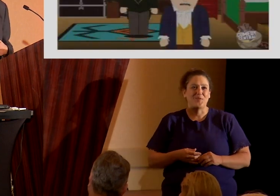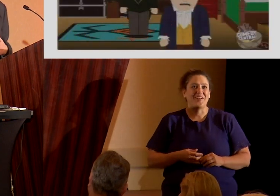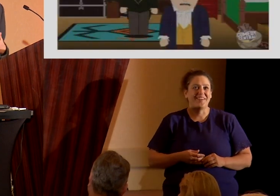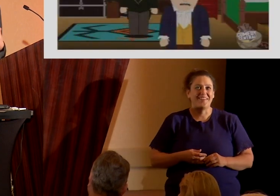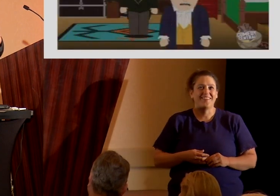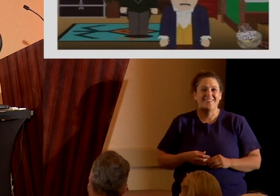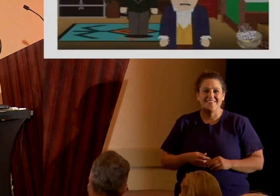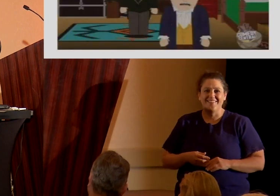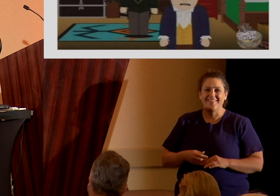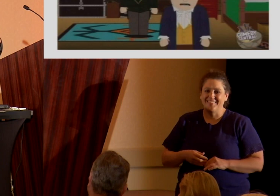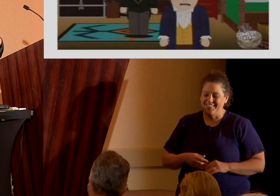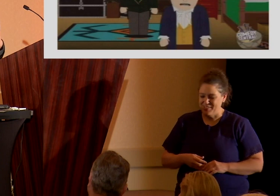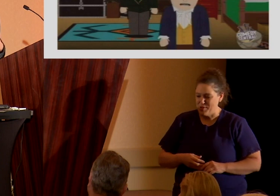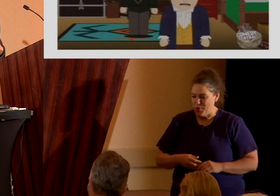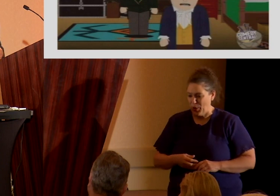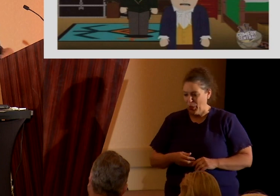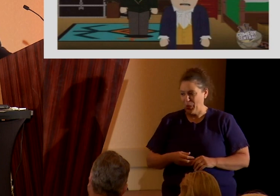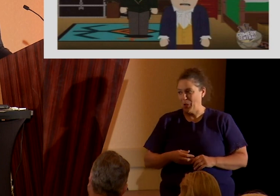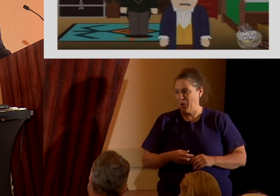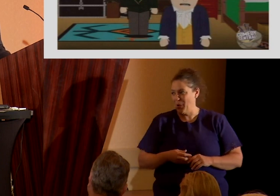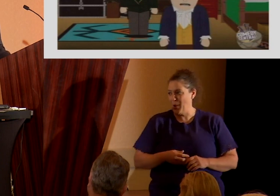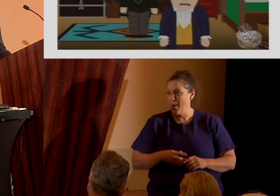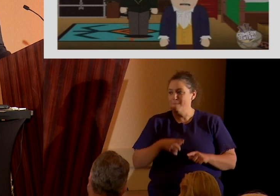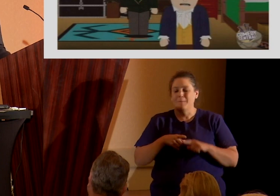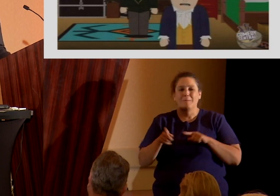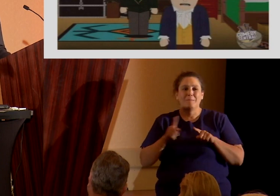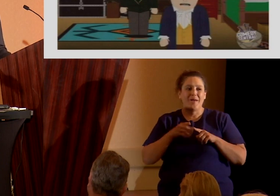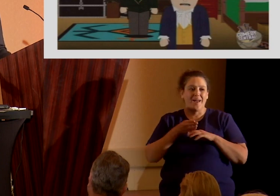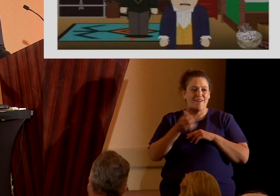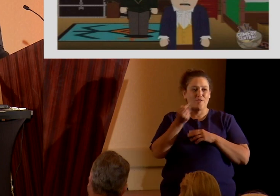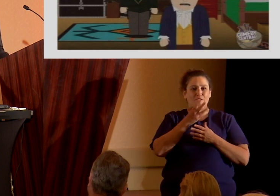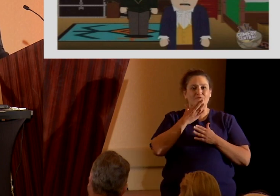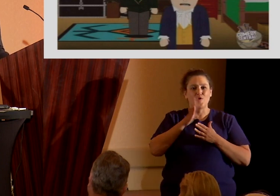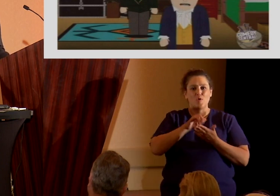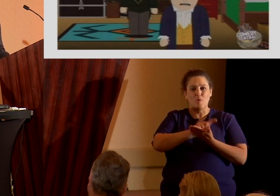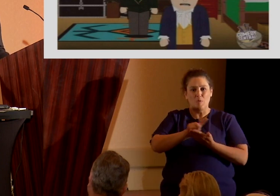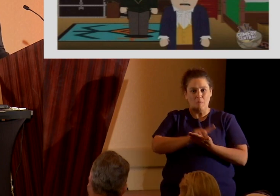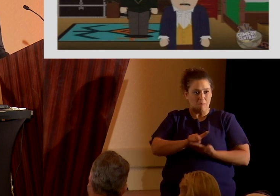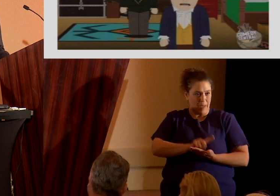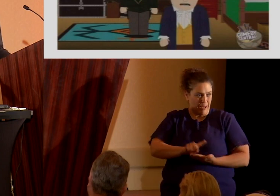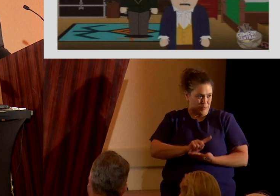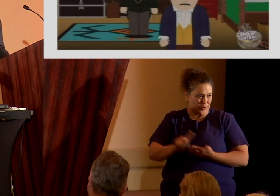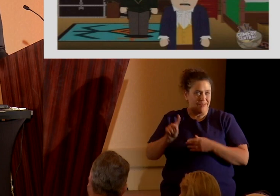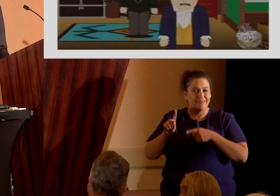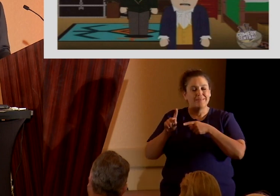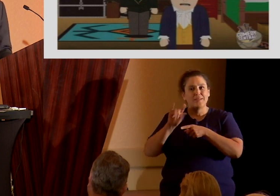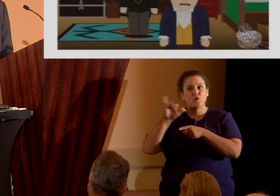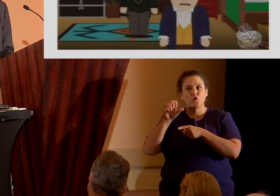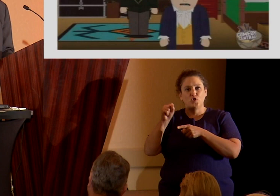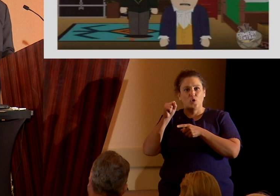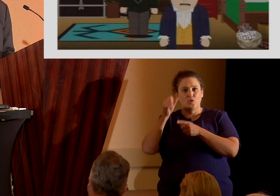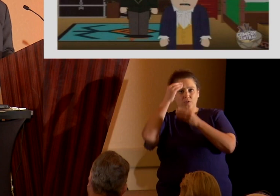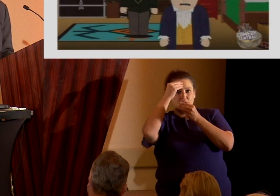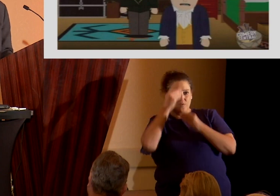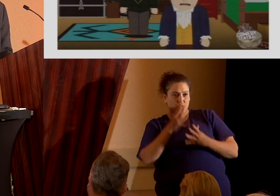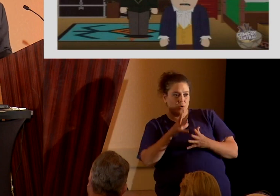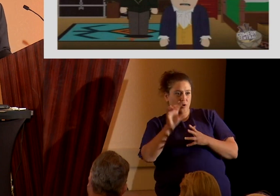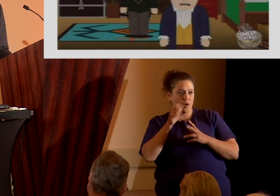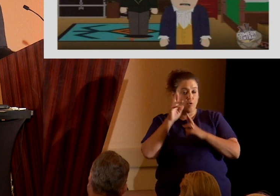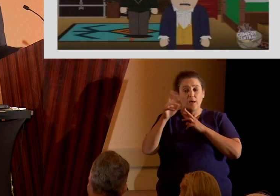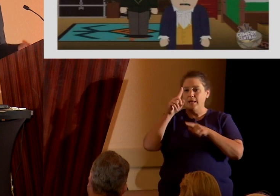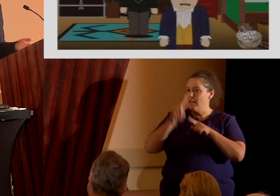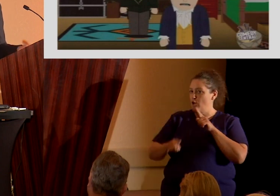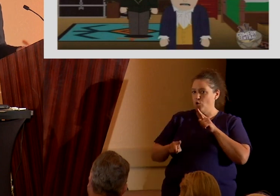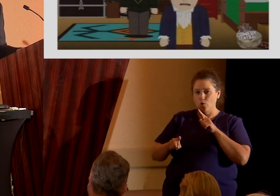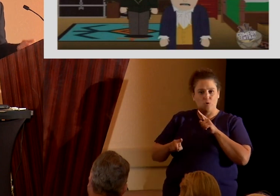Well, after a few very bad weeks for Joseph, he announced another revelation. Well, he couldn't replicate the originals, because